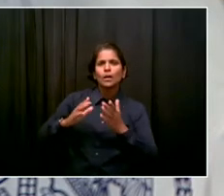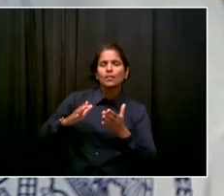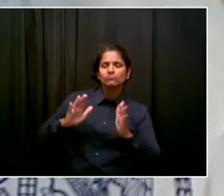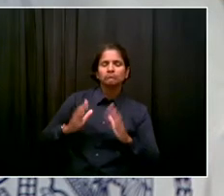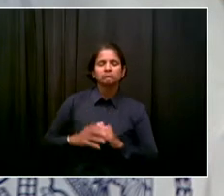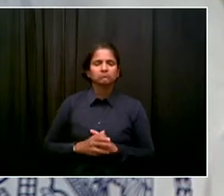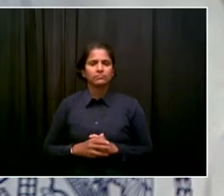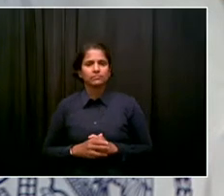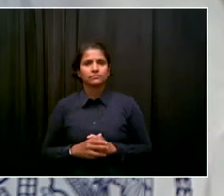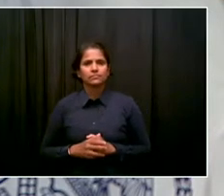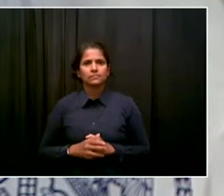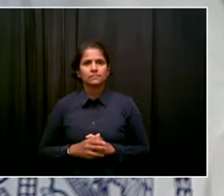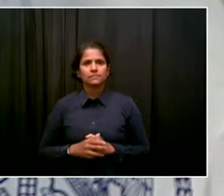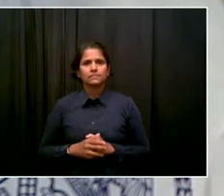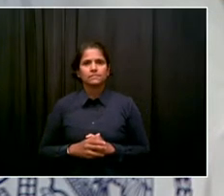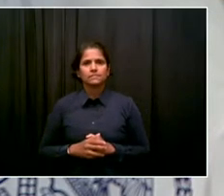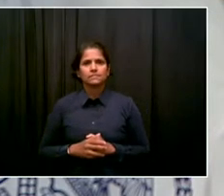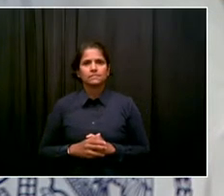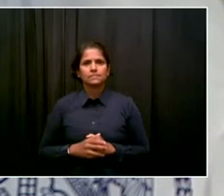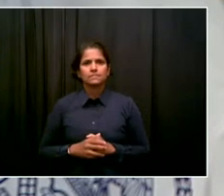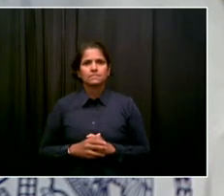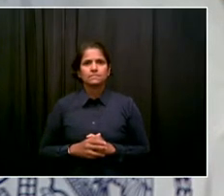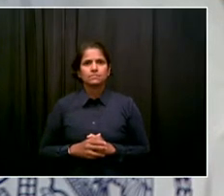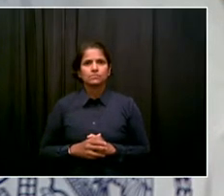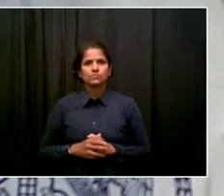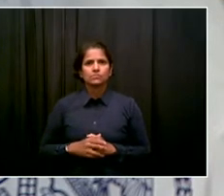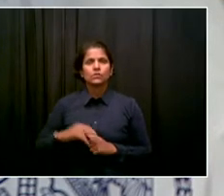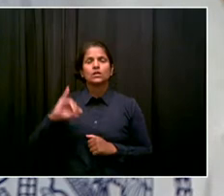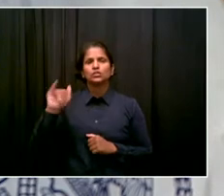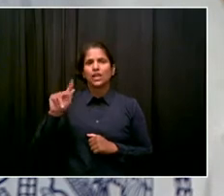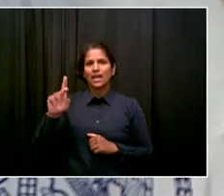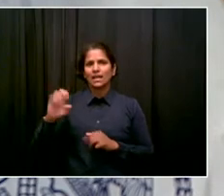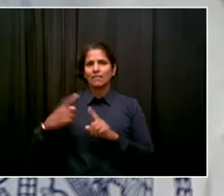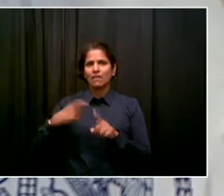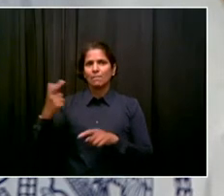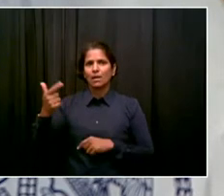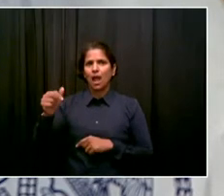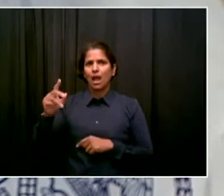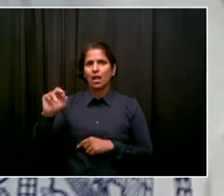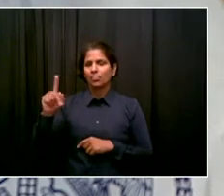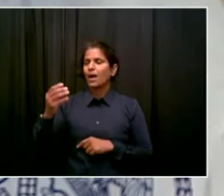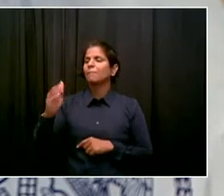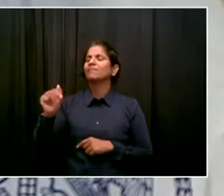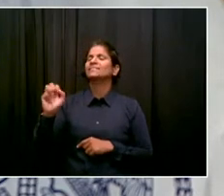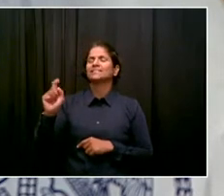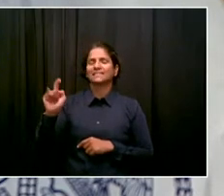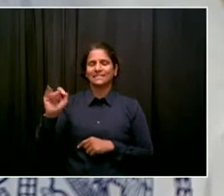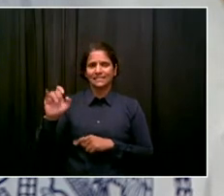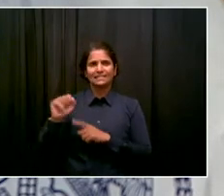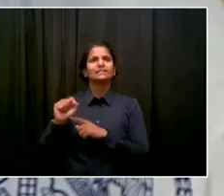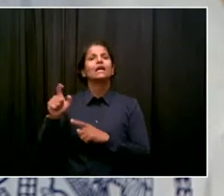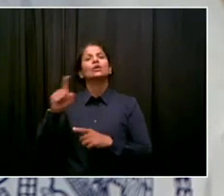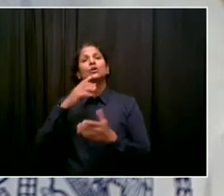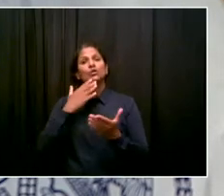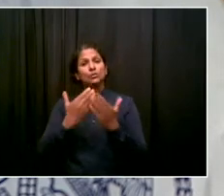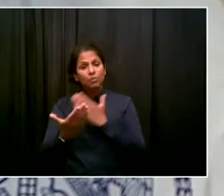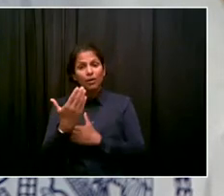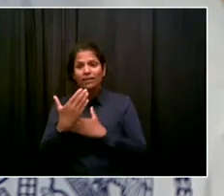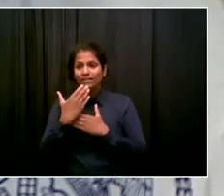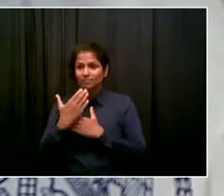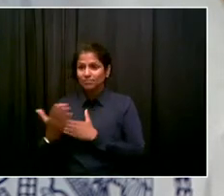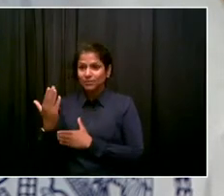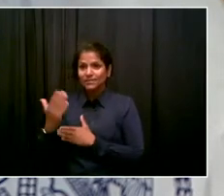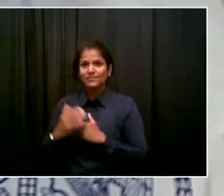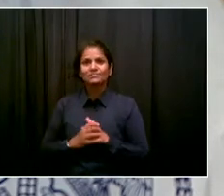Hey, good morning, Mr. Mayor. Hey, Jake. How you been? I'm OK. I wanted to ask you about the new curfew